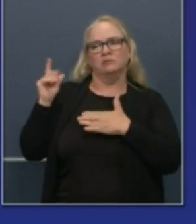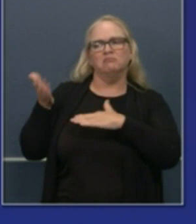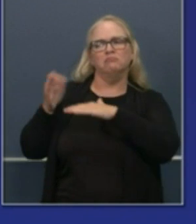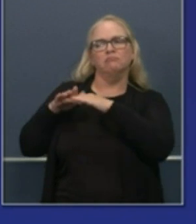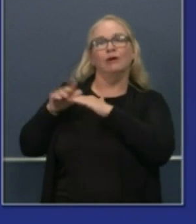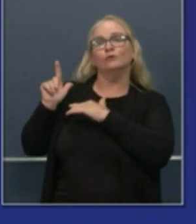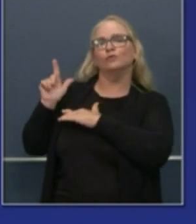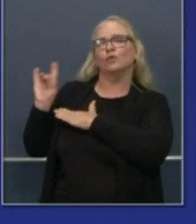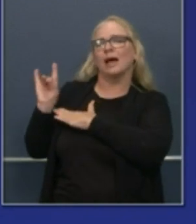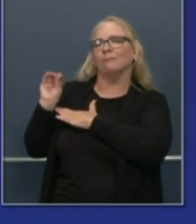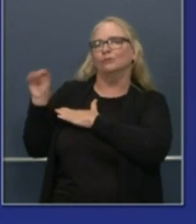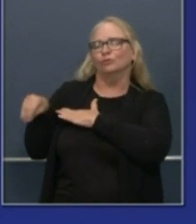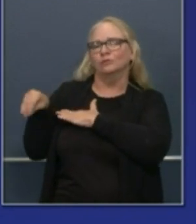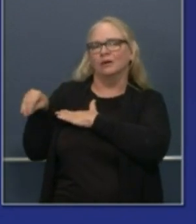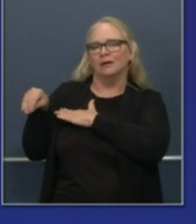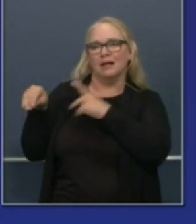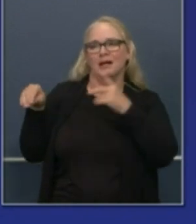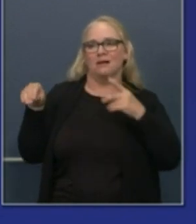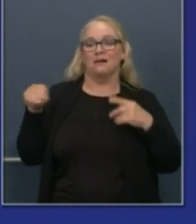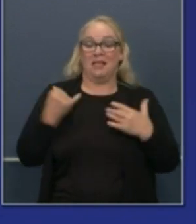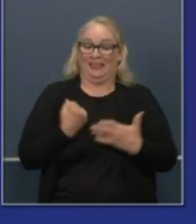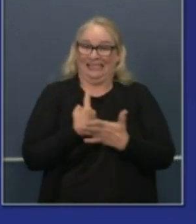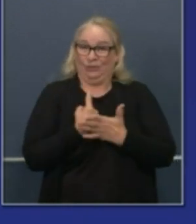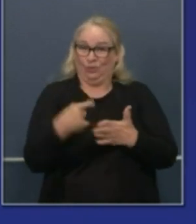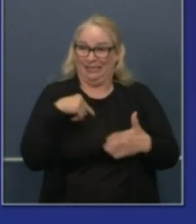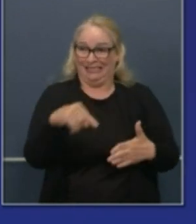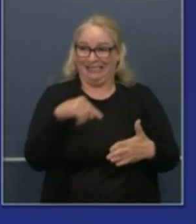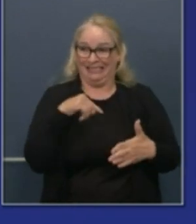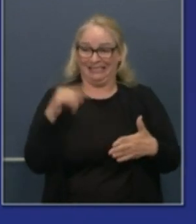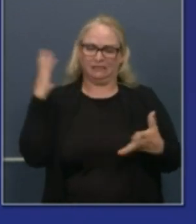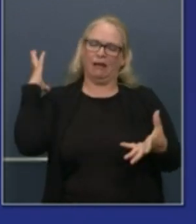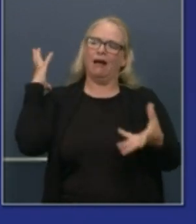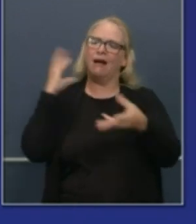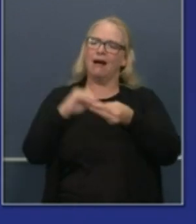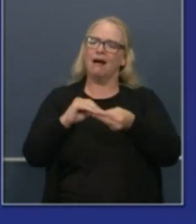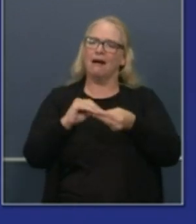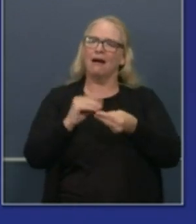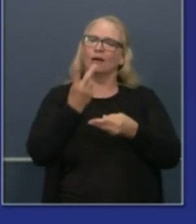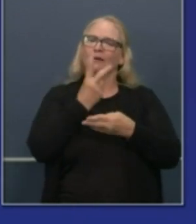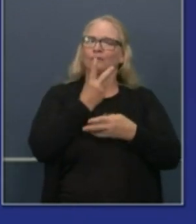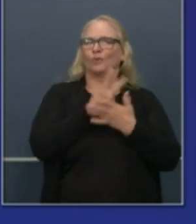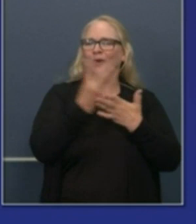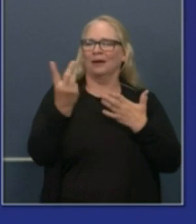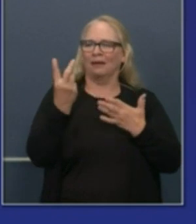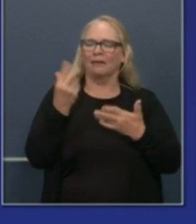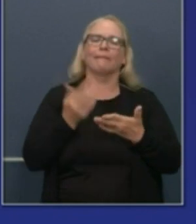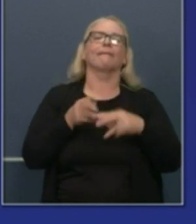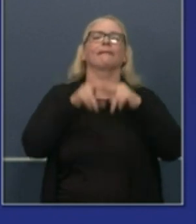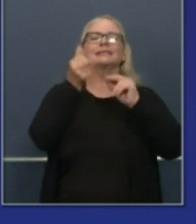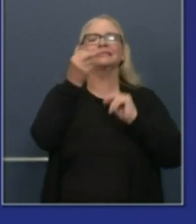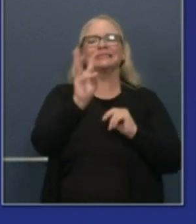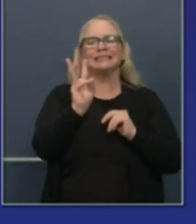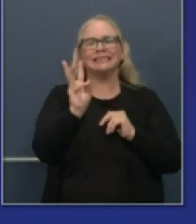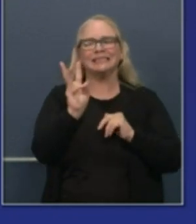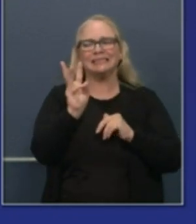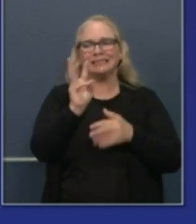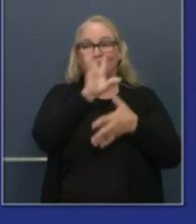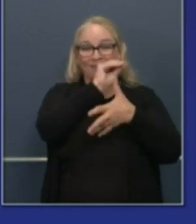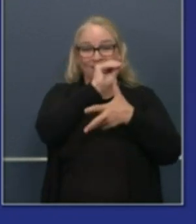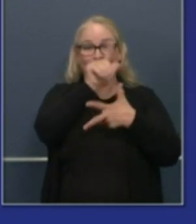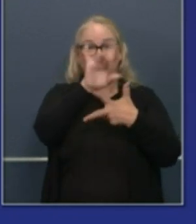percent. This week over a two-week period we're increasing by 16. So 50 28 to 16.